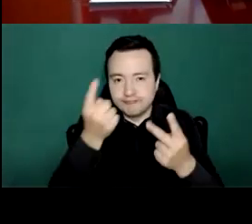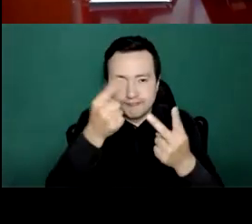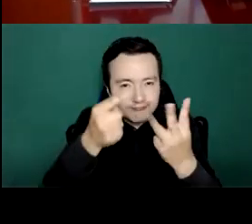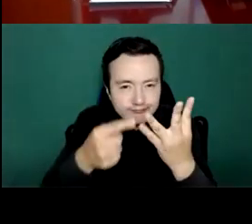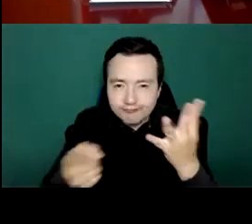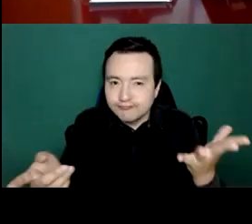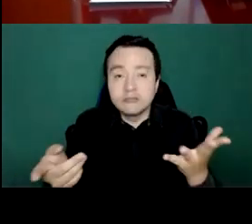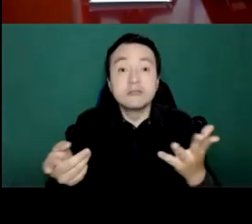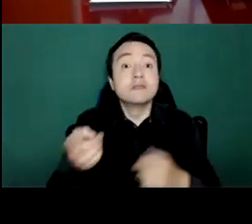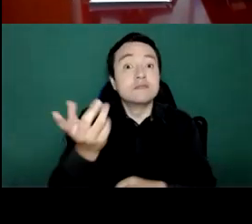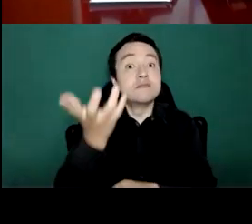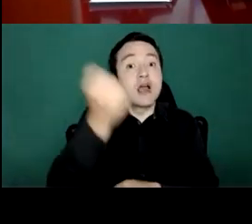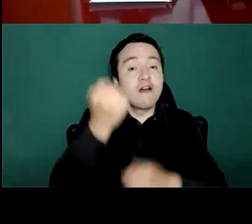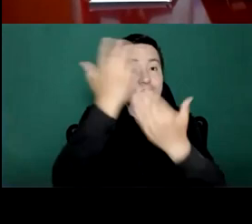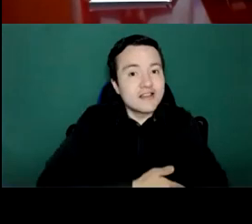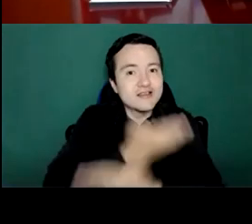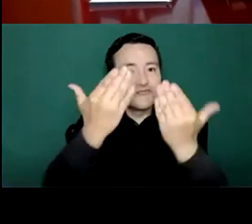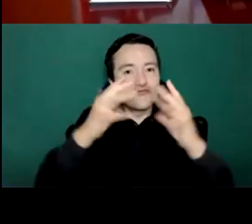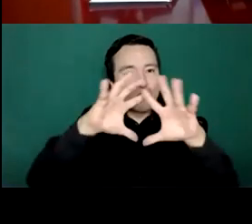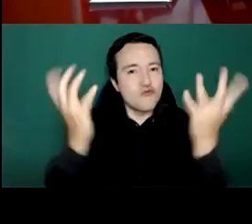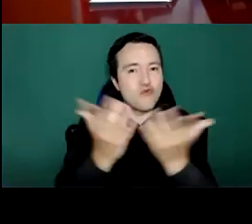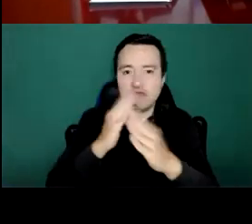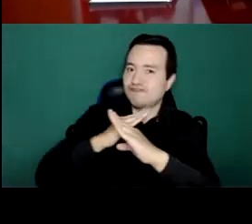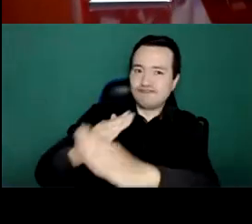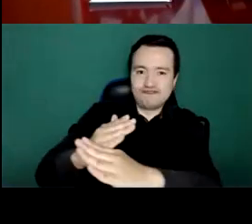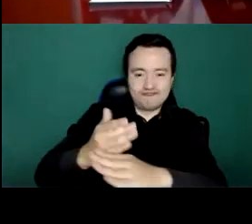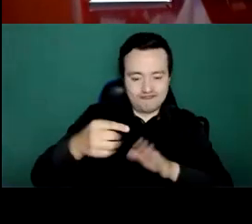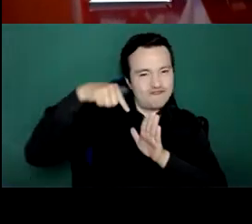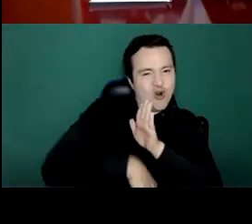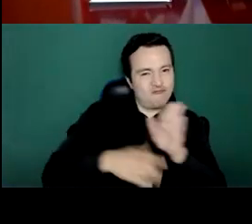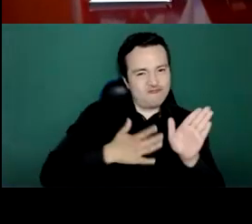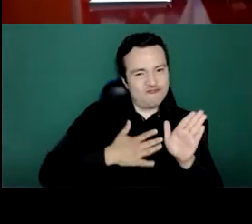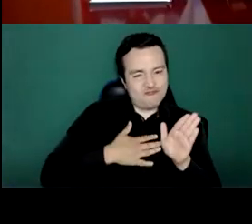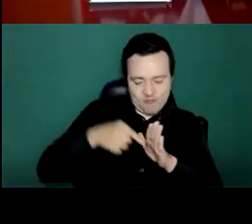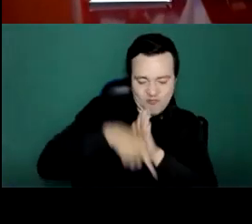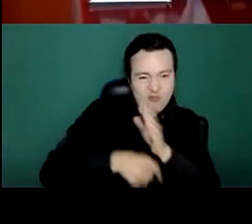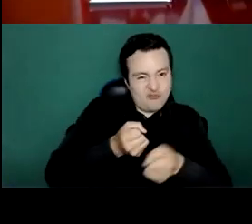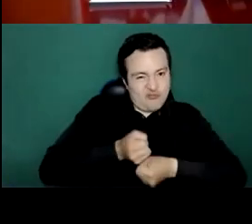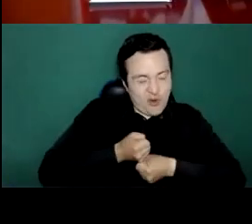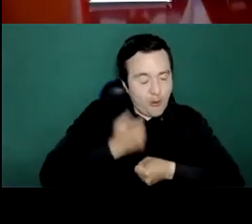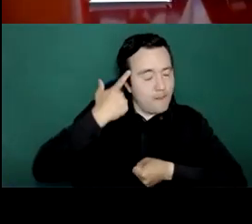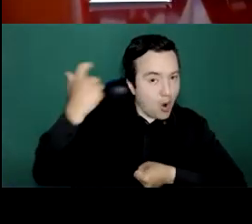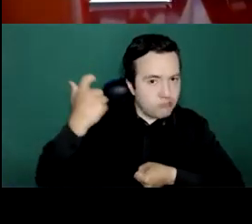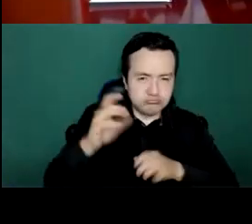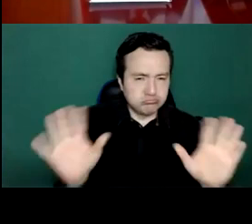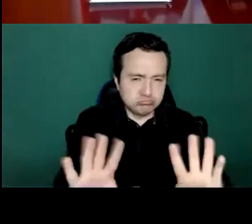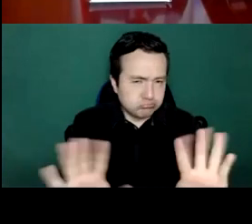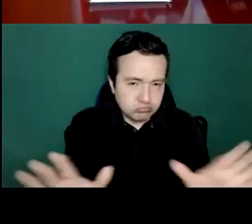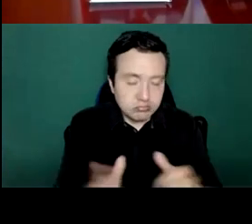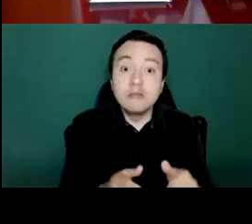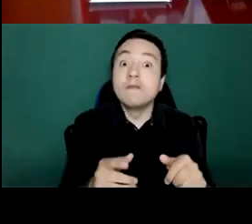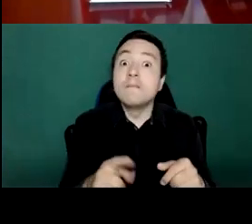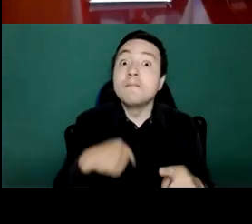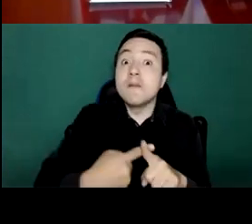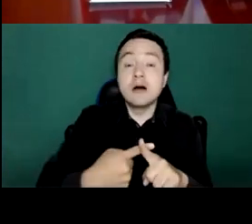strategies, corporate closer look at the needs of older persons. Like children, older persons have been totally